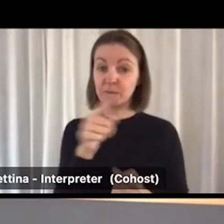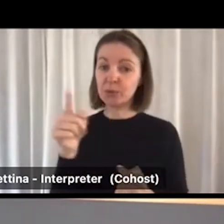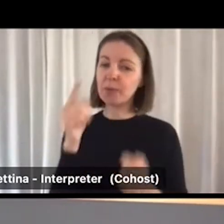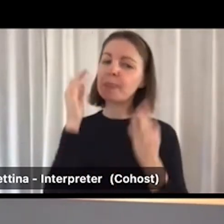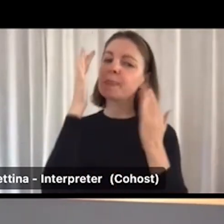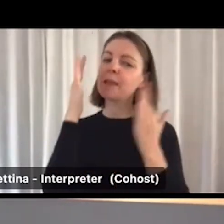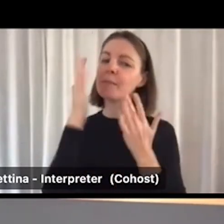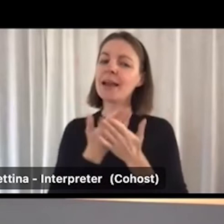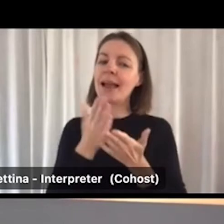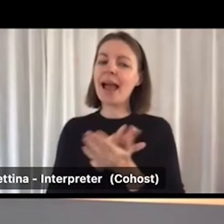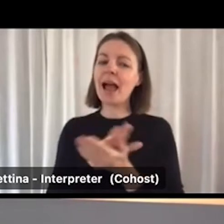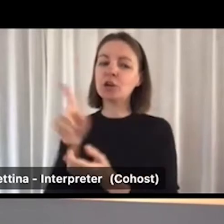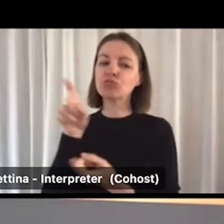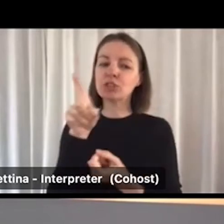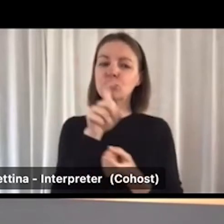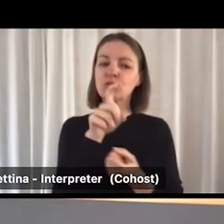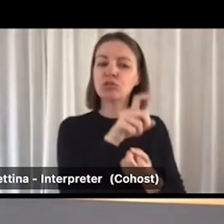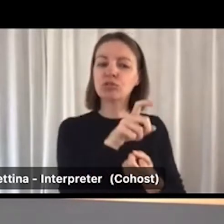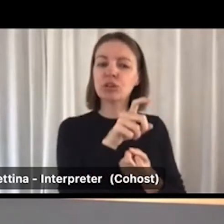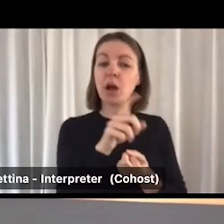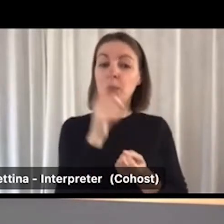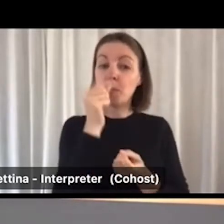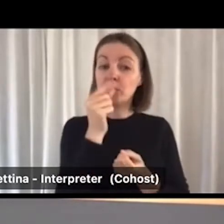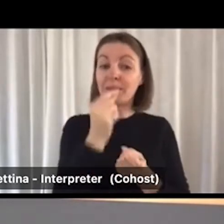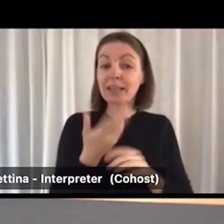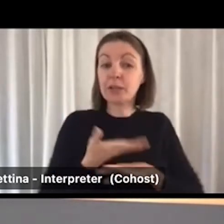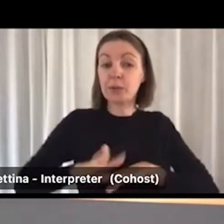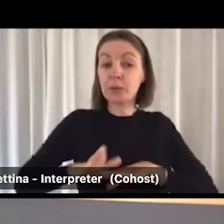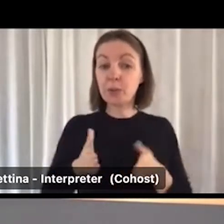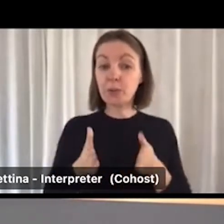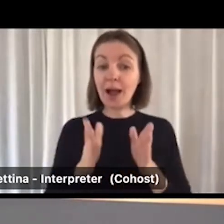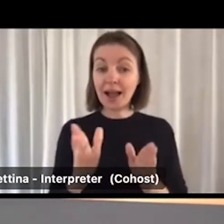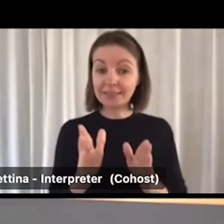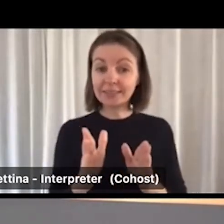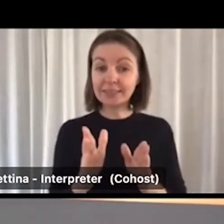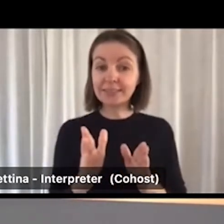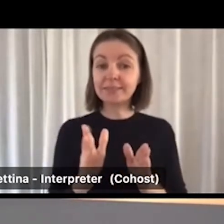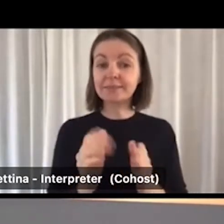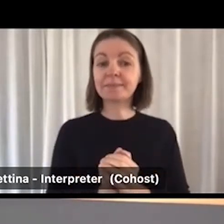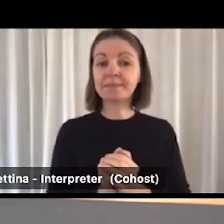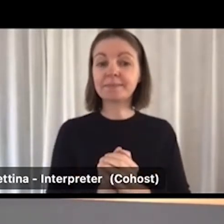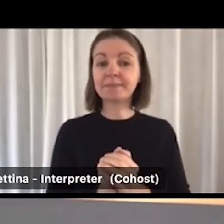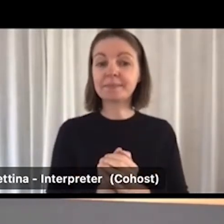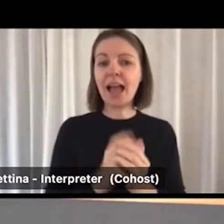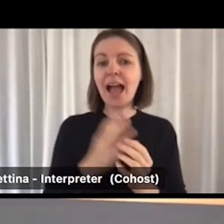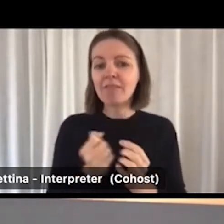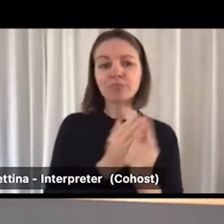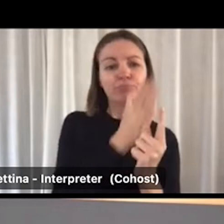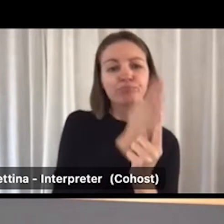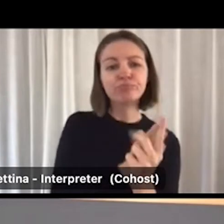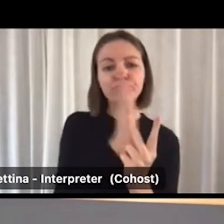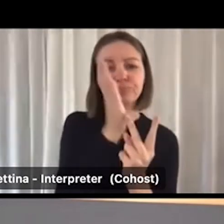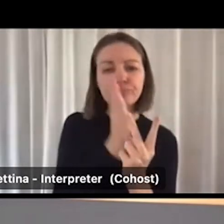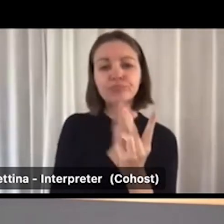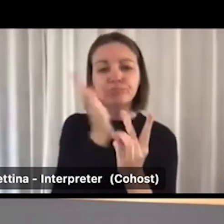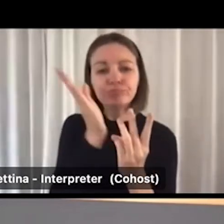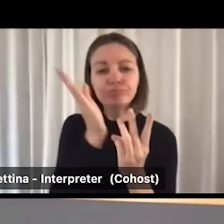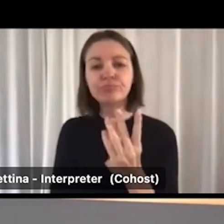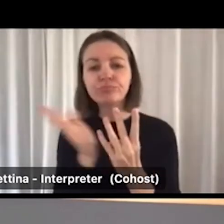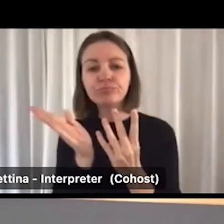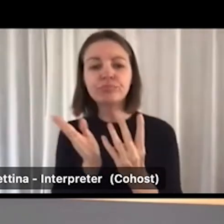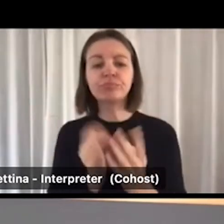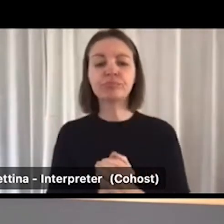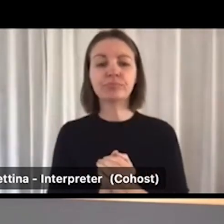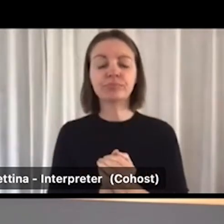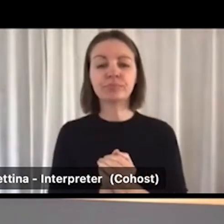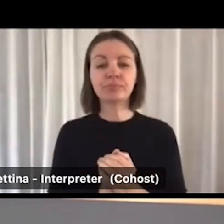you recruit using pathways you may not have previously engaged with. A multi-pronged approach may be the answer. And employment